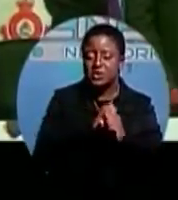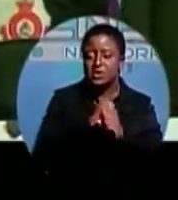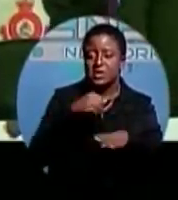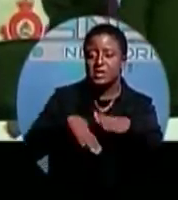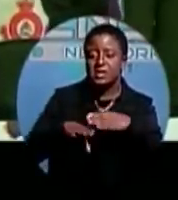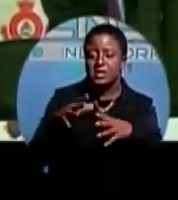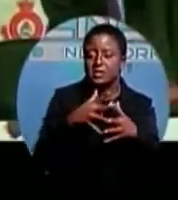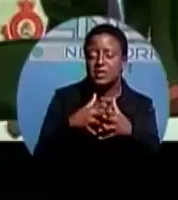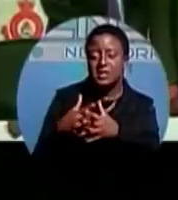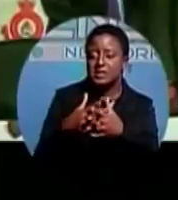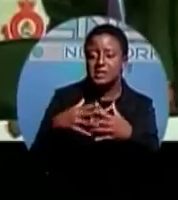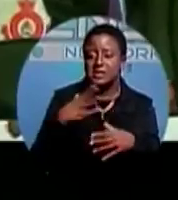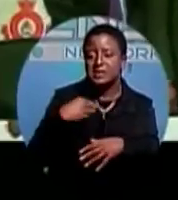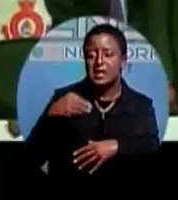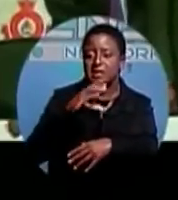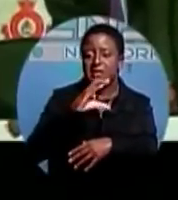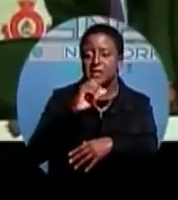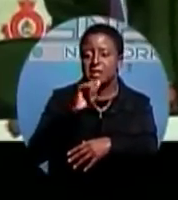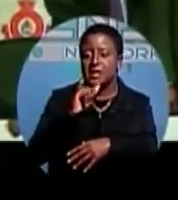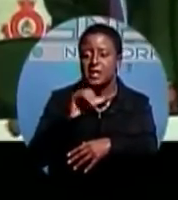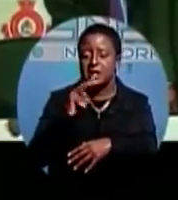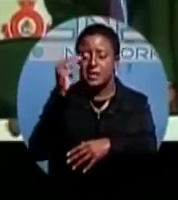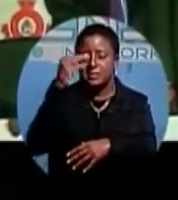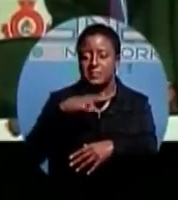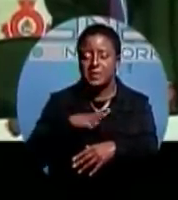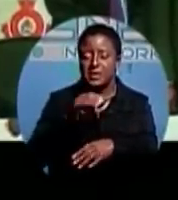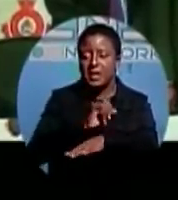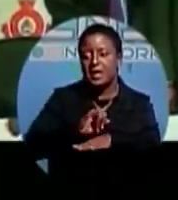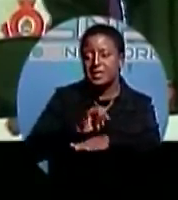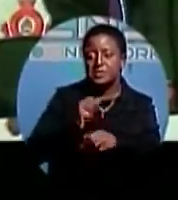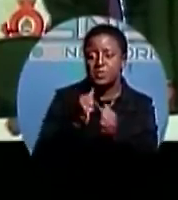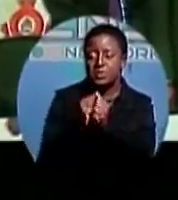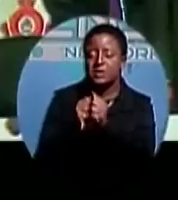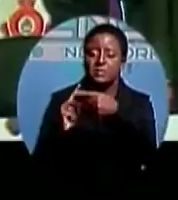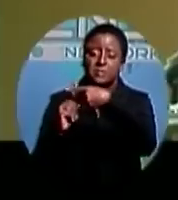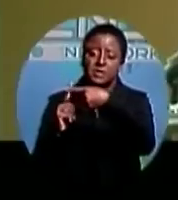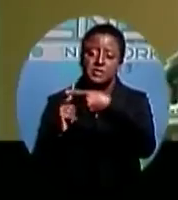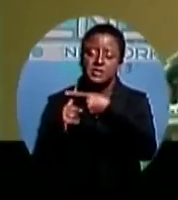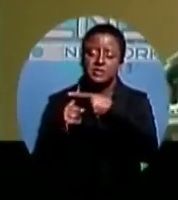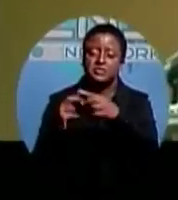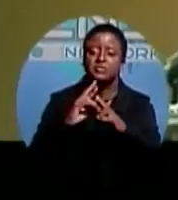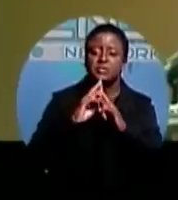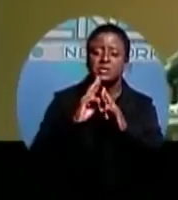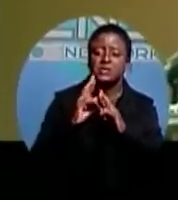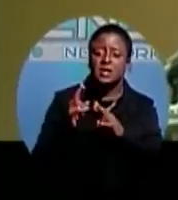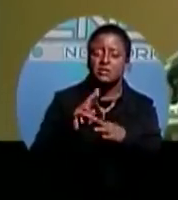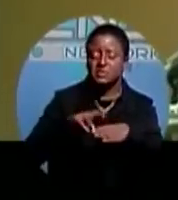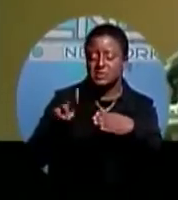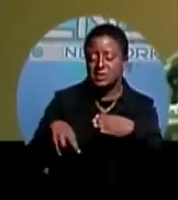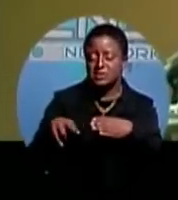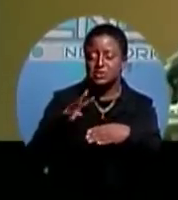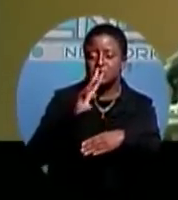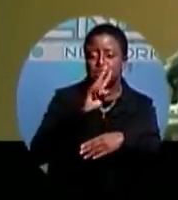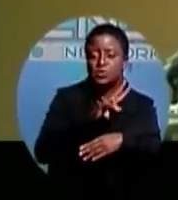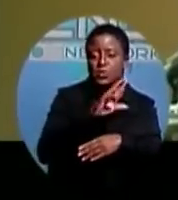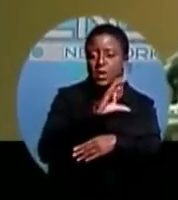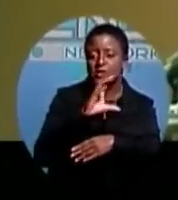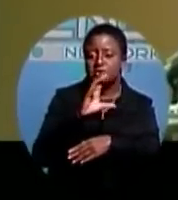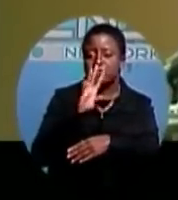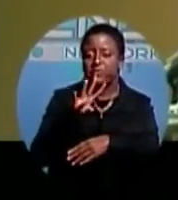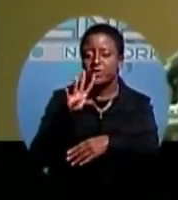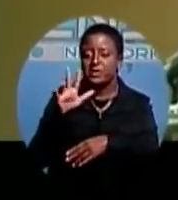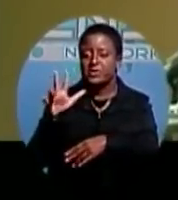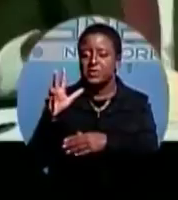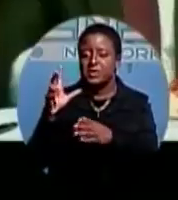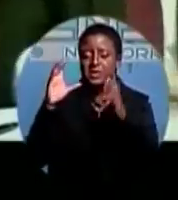States with positive results. Minister of National Security Tommy Turnquist says 243 cameras will be deployed from Augusta Street